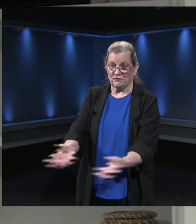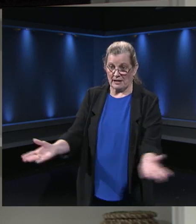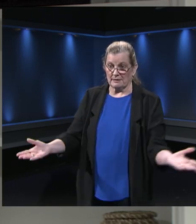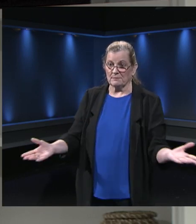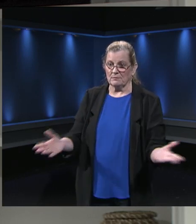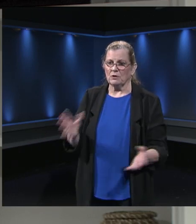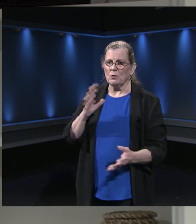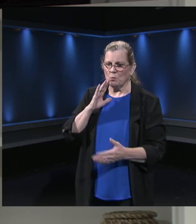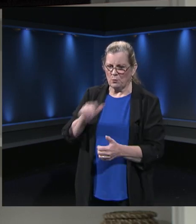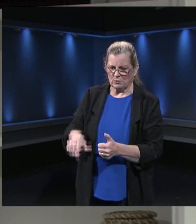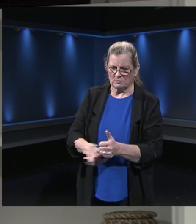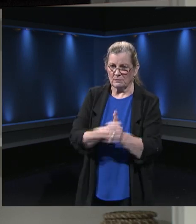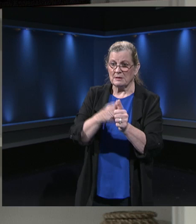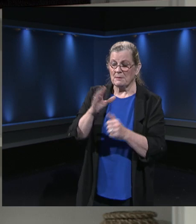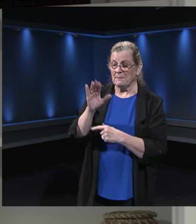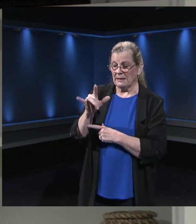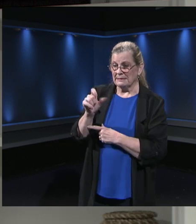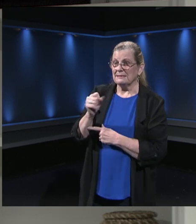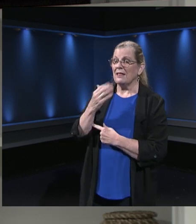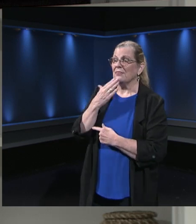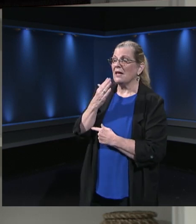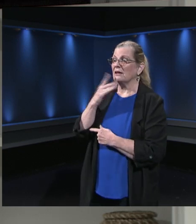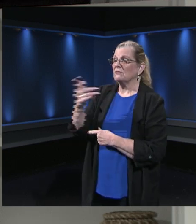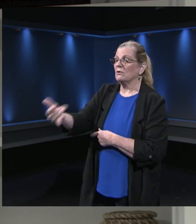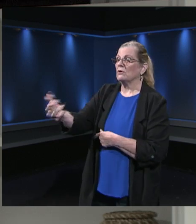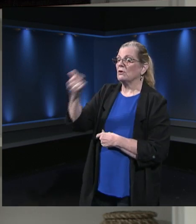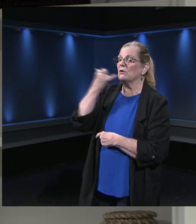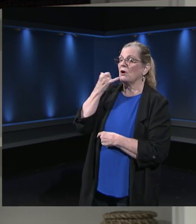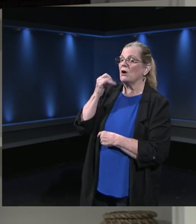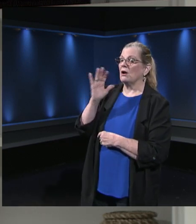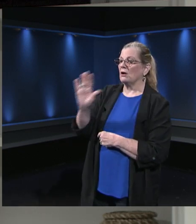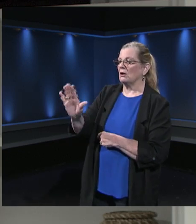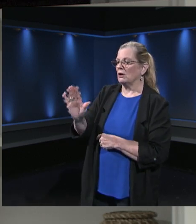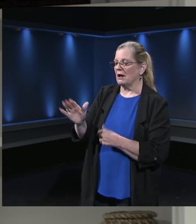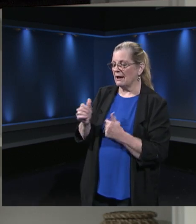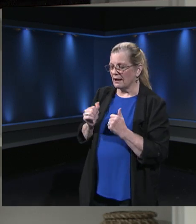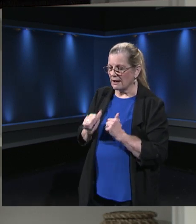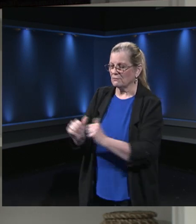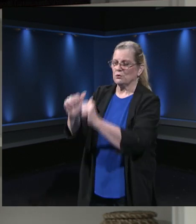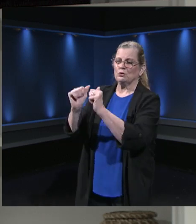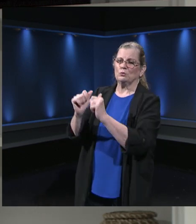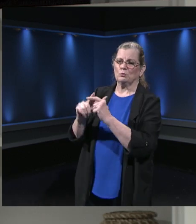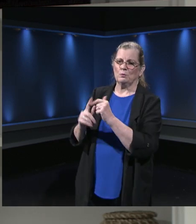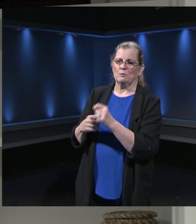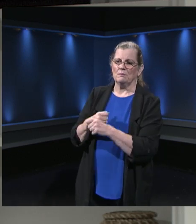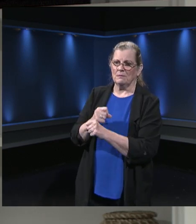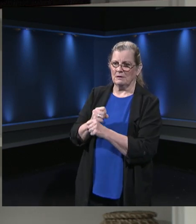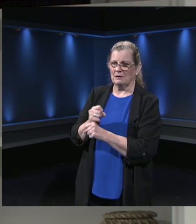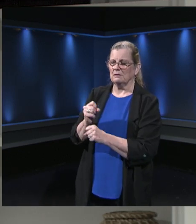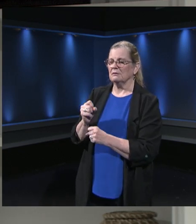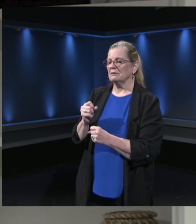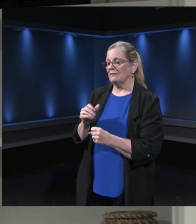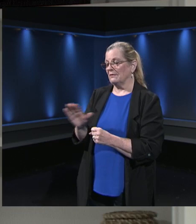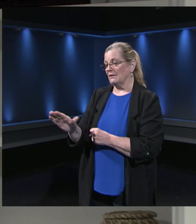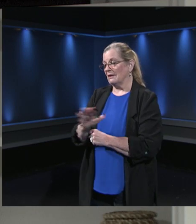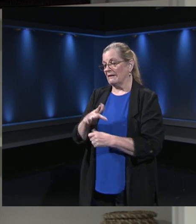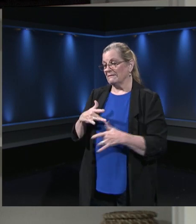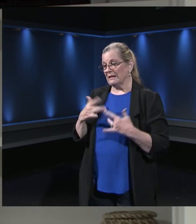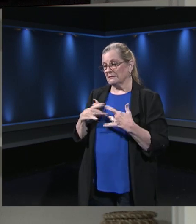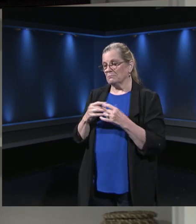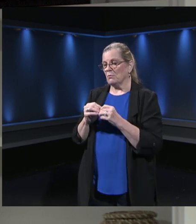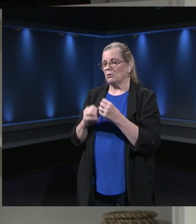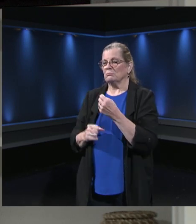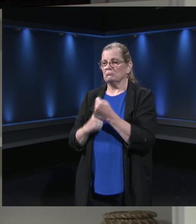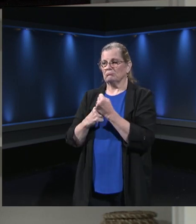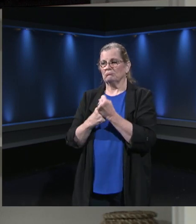tomorrow, and thank you, Caller, for your extra efforts in making the Bailey's community feel supported and included and respected.